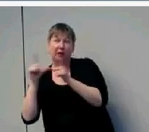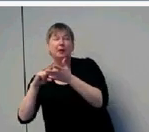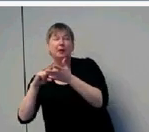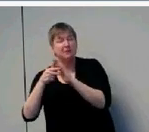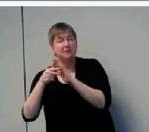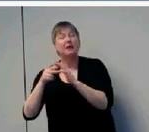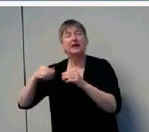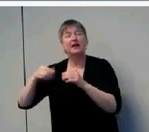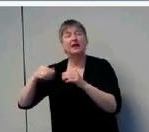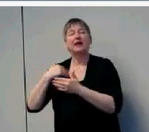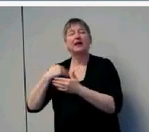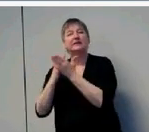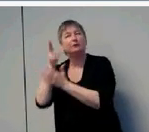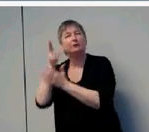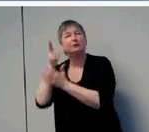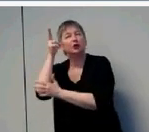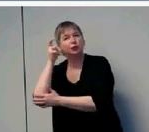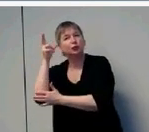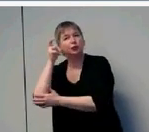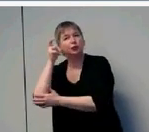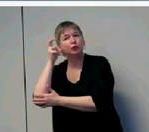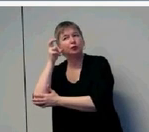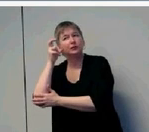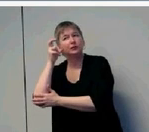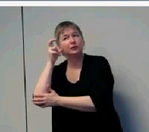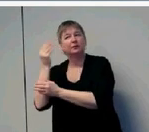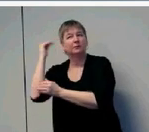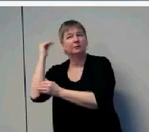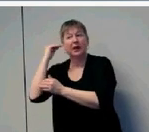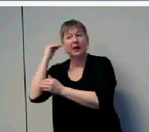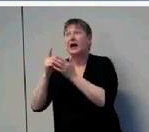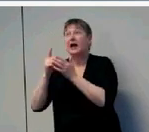properties in the input, and those are sometimes subtle.